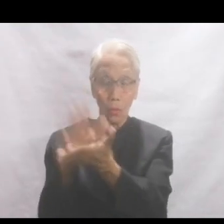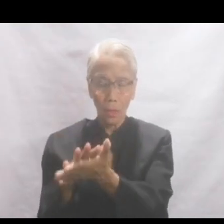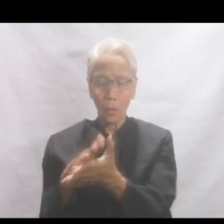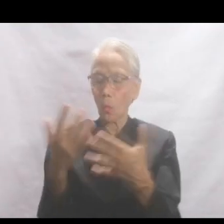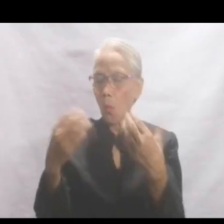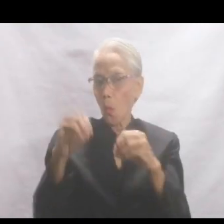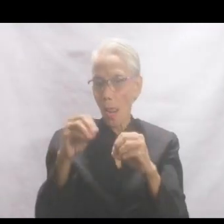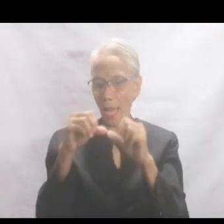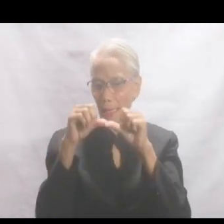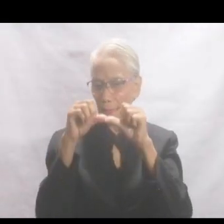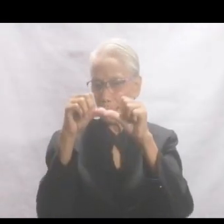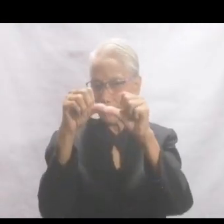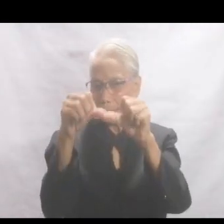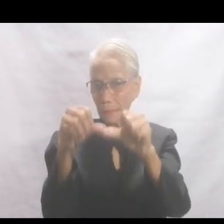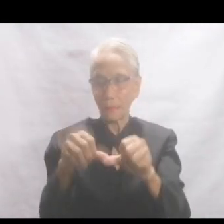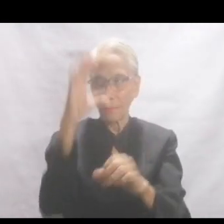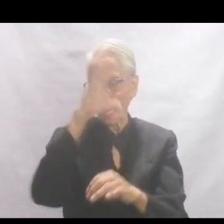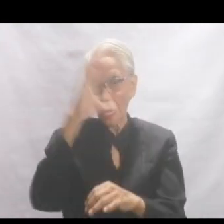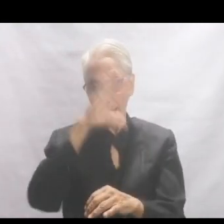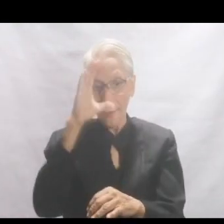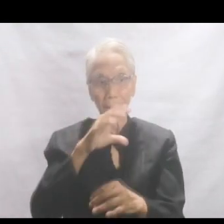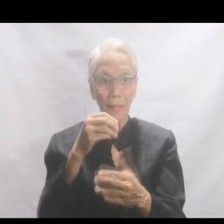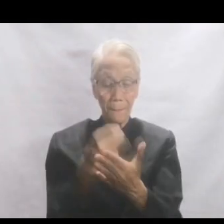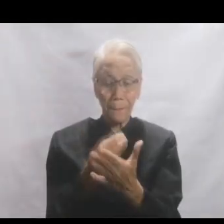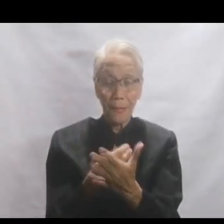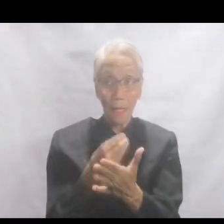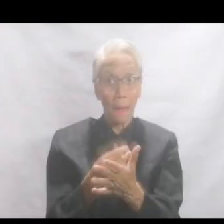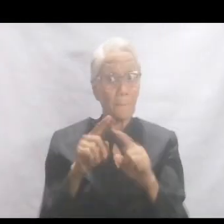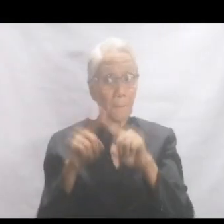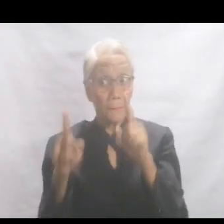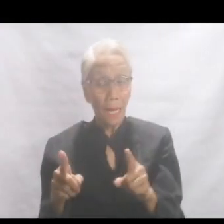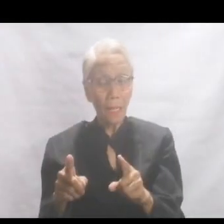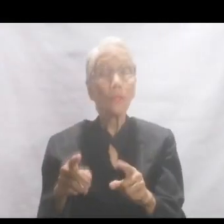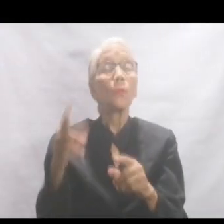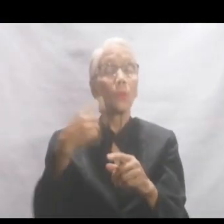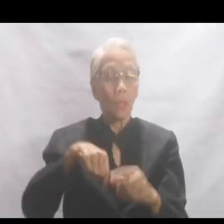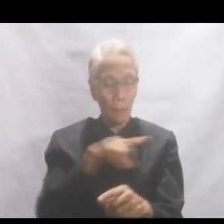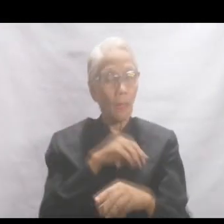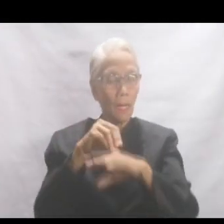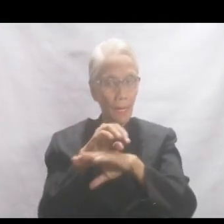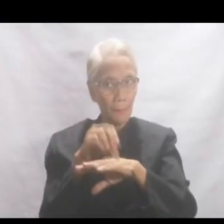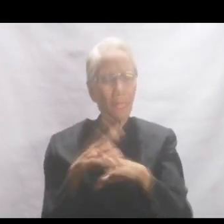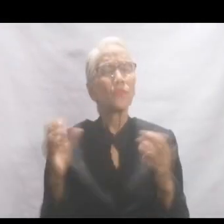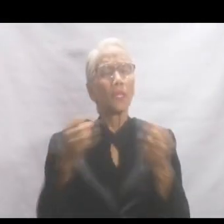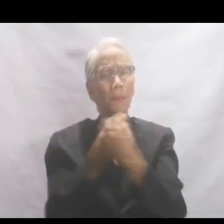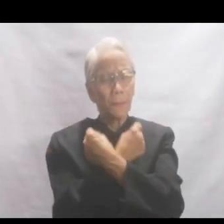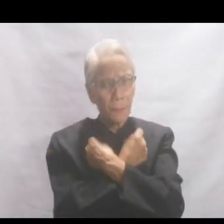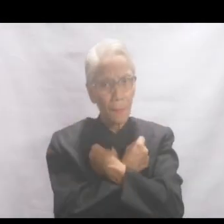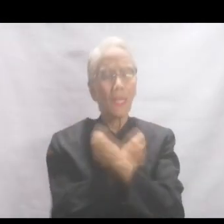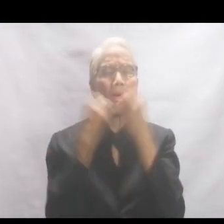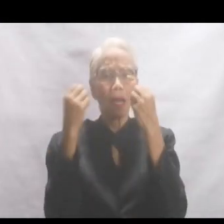katapusang paghahanap ng pera. Instead, we are advised to embrace an abundant